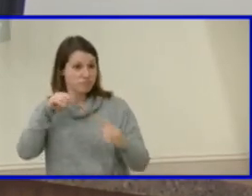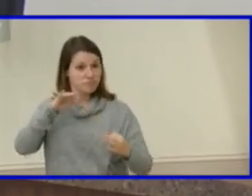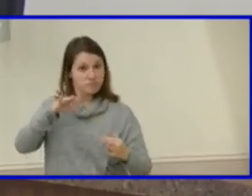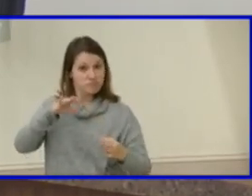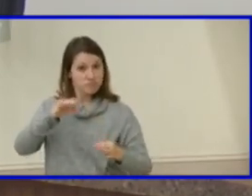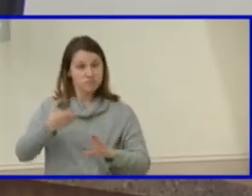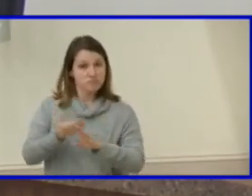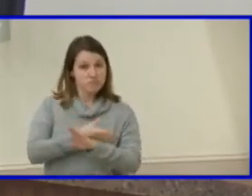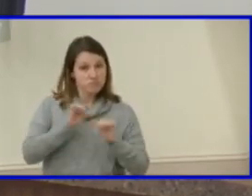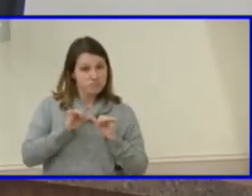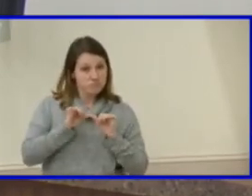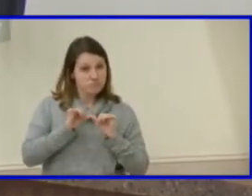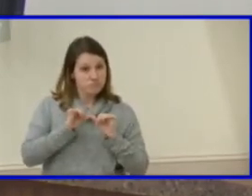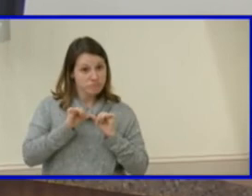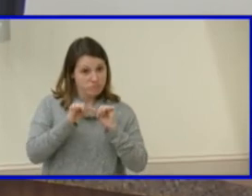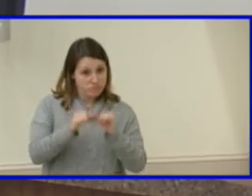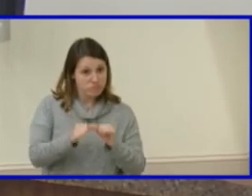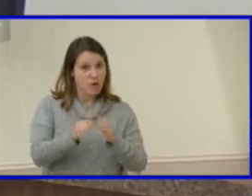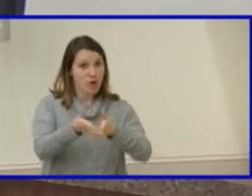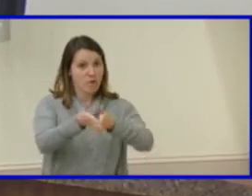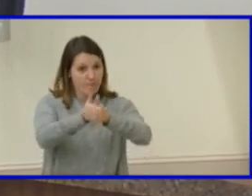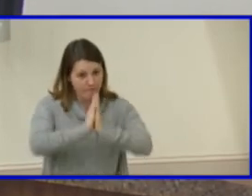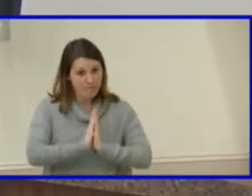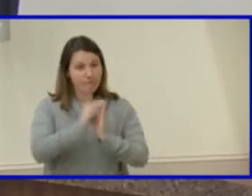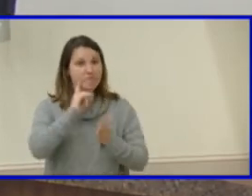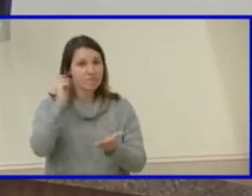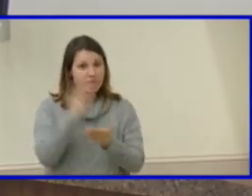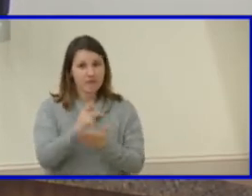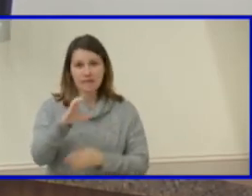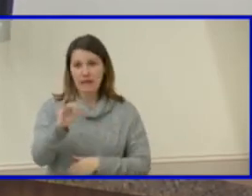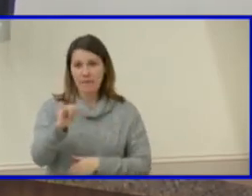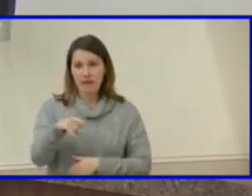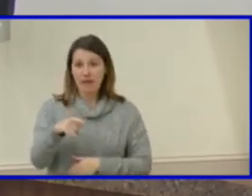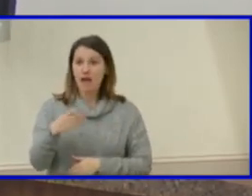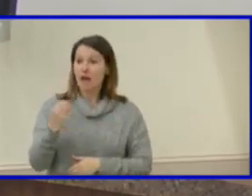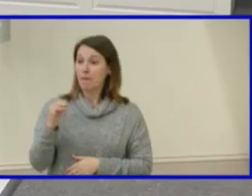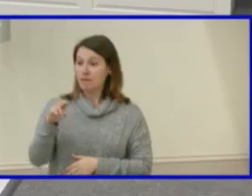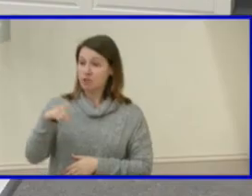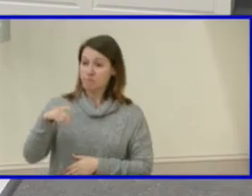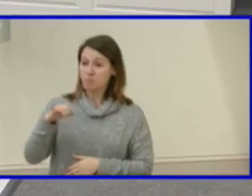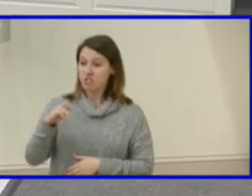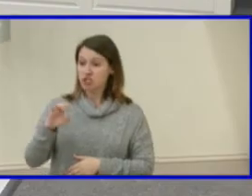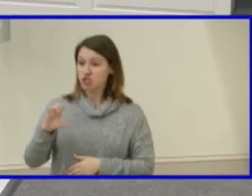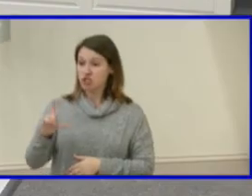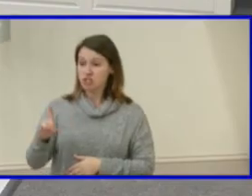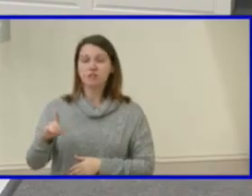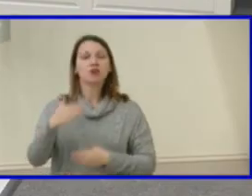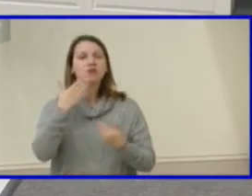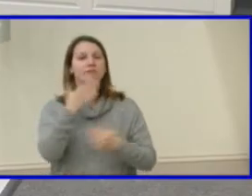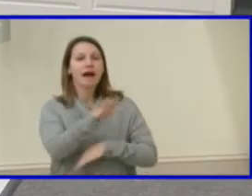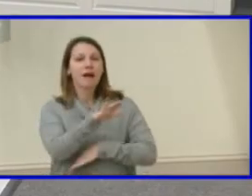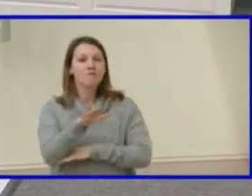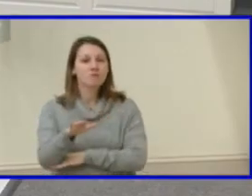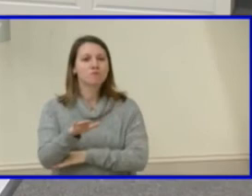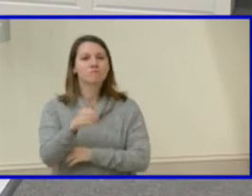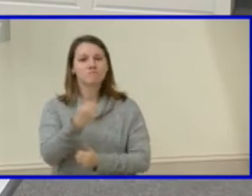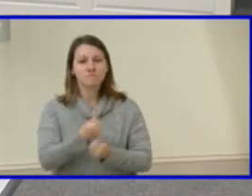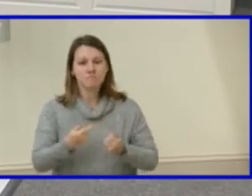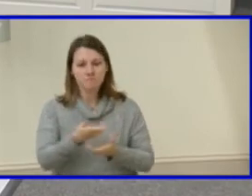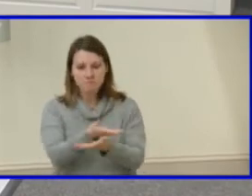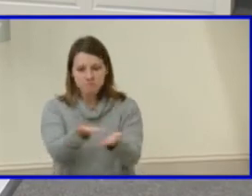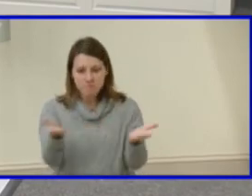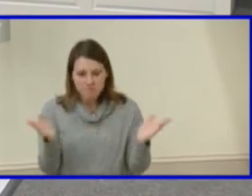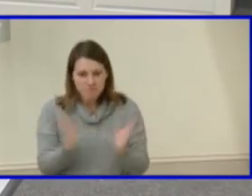we formally seek your approval for the CIP. Mr. Pritchard. Good afternoon, Mr. Chairman, members of the board and Dr. Cashwell.